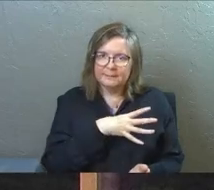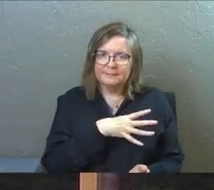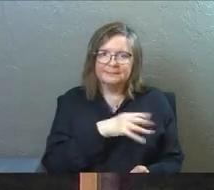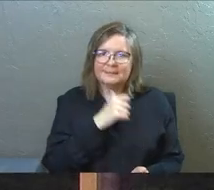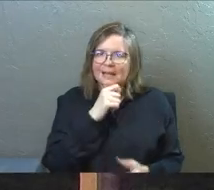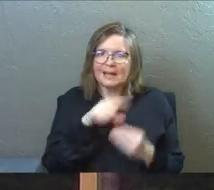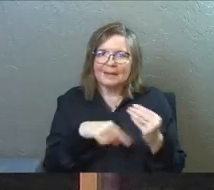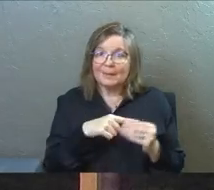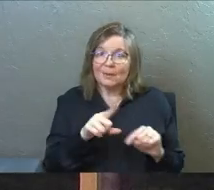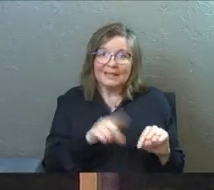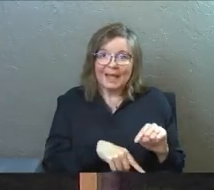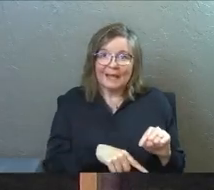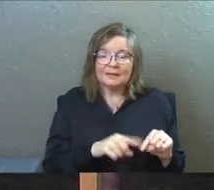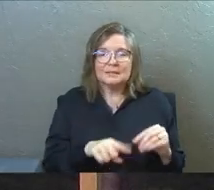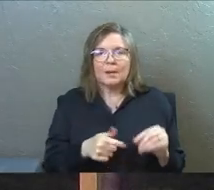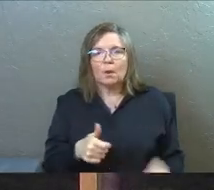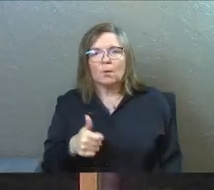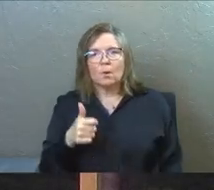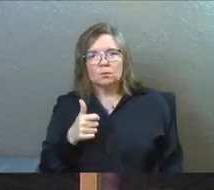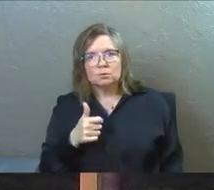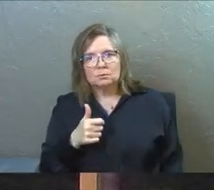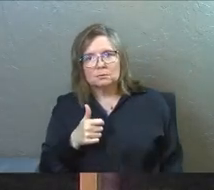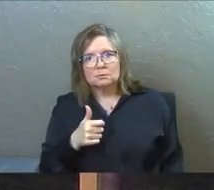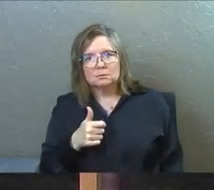It's not about can't. It's about won't.